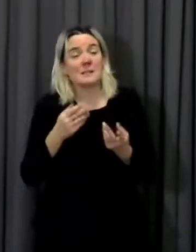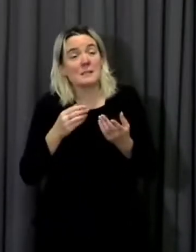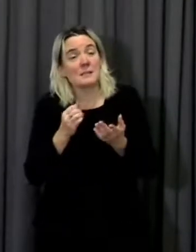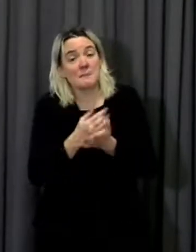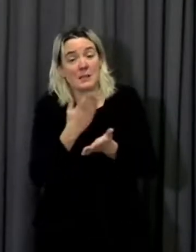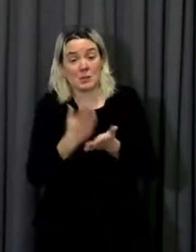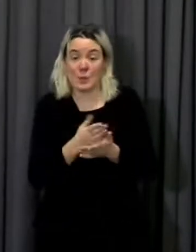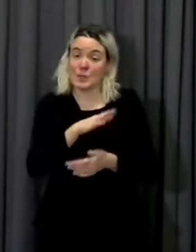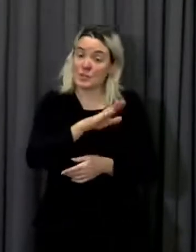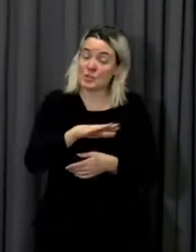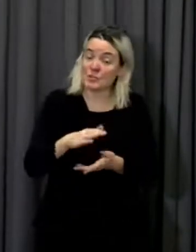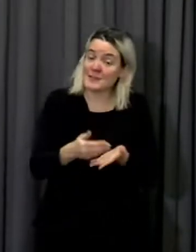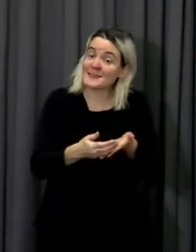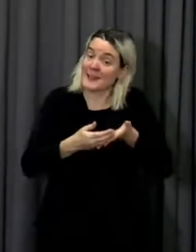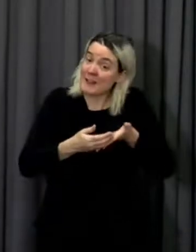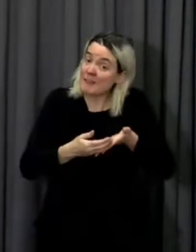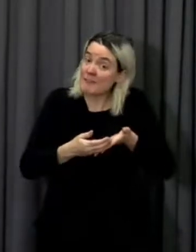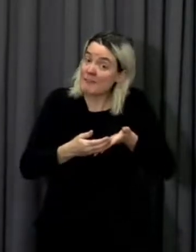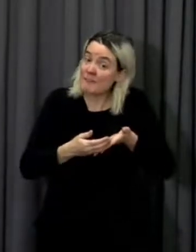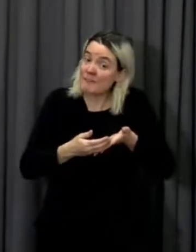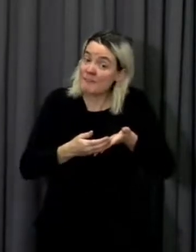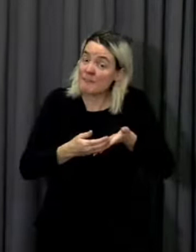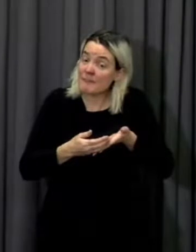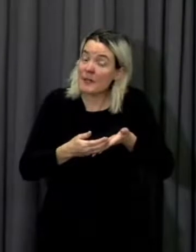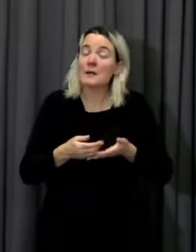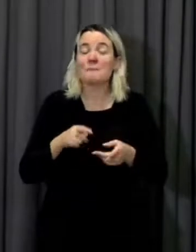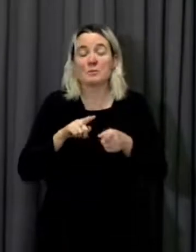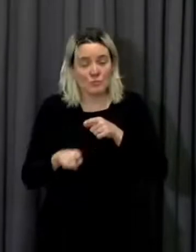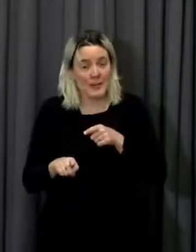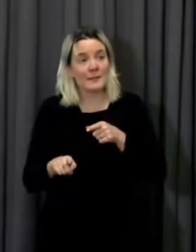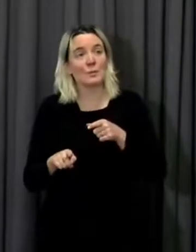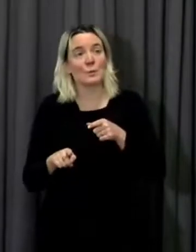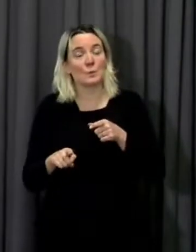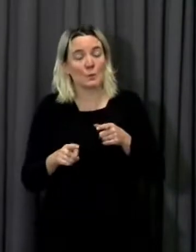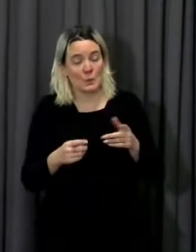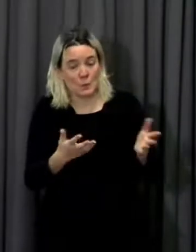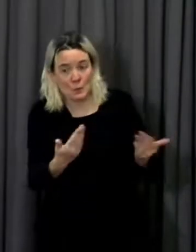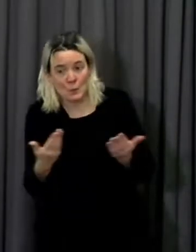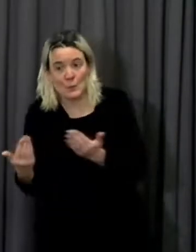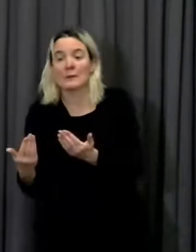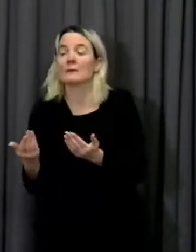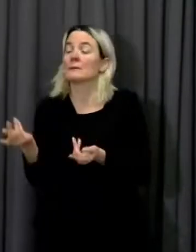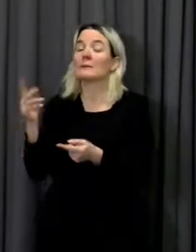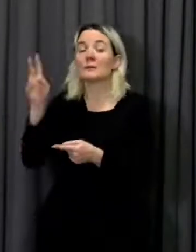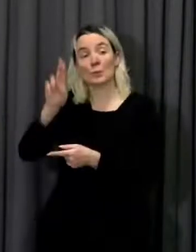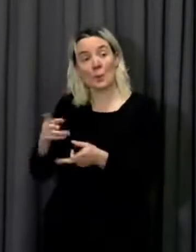keep them safe, but that we really try and encourage those children back to school.